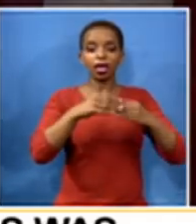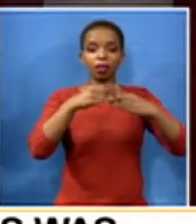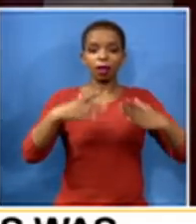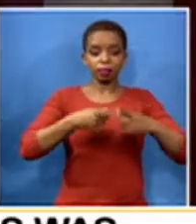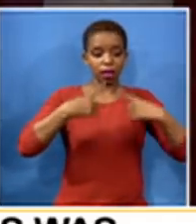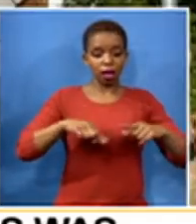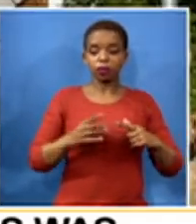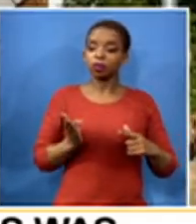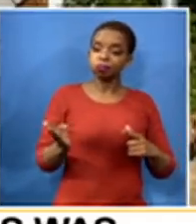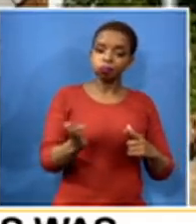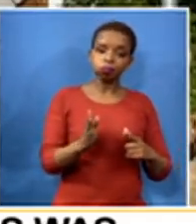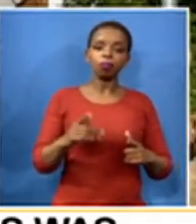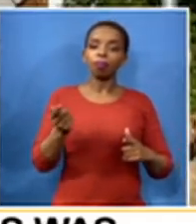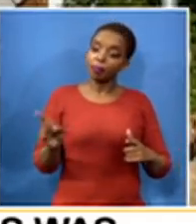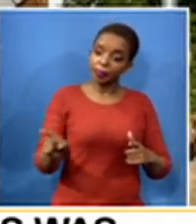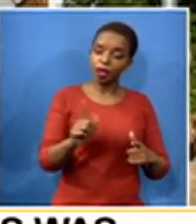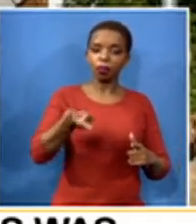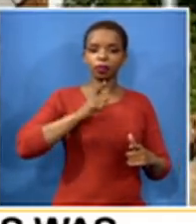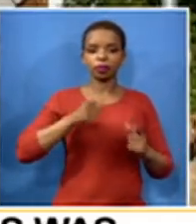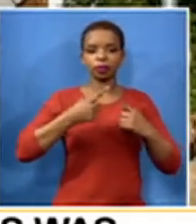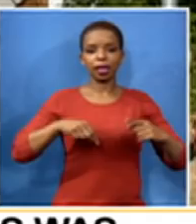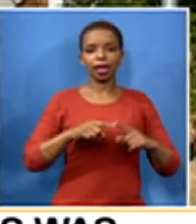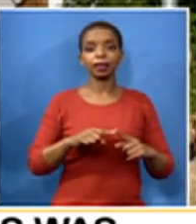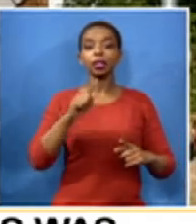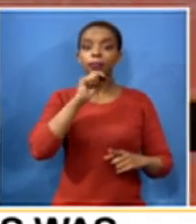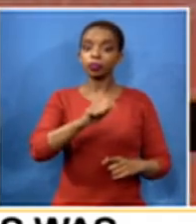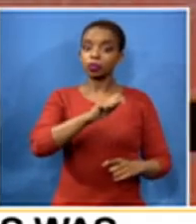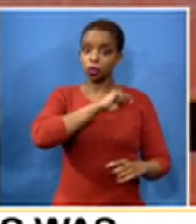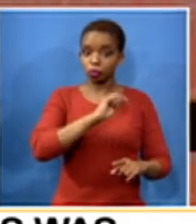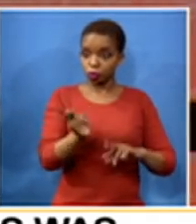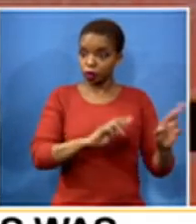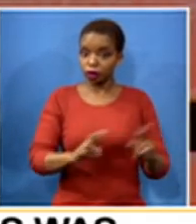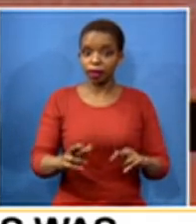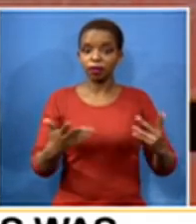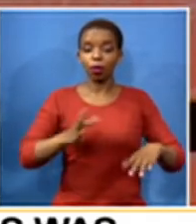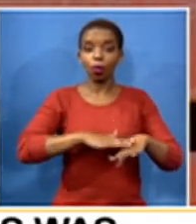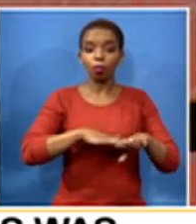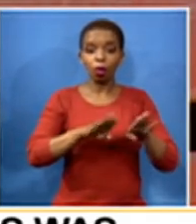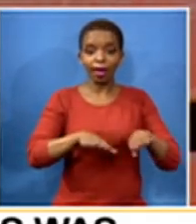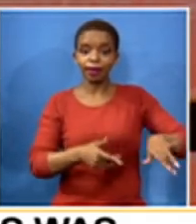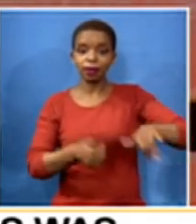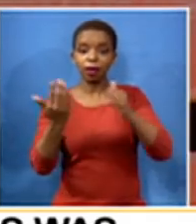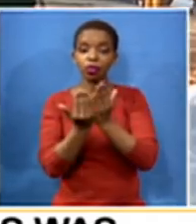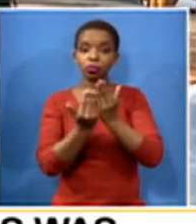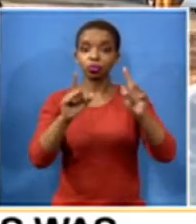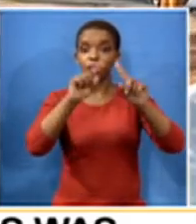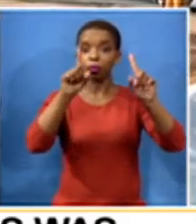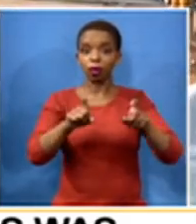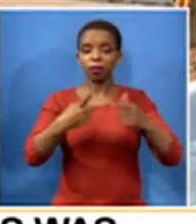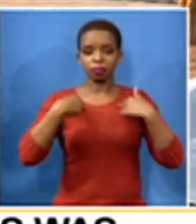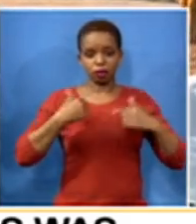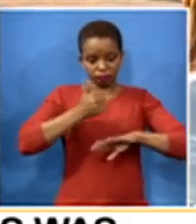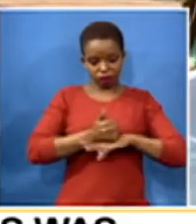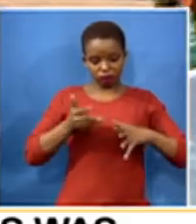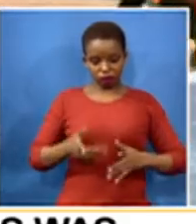going to get a reflection on how true is it that we are going to be ready from where i'm sitting at the moment i'm seriously